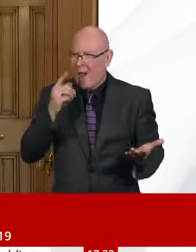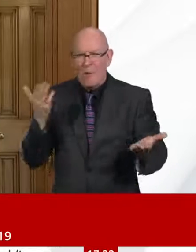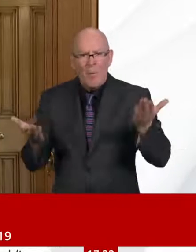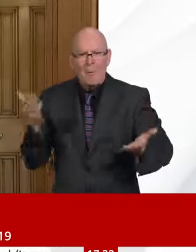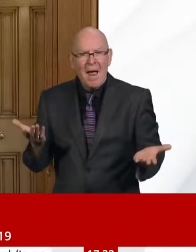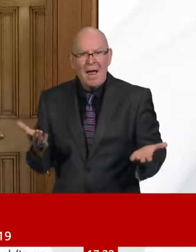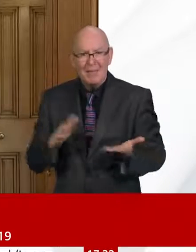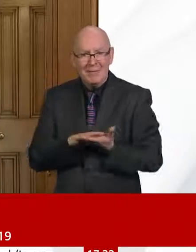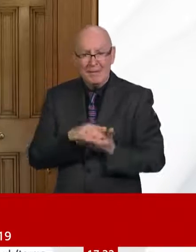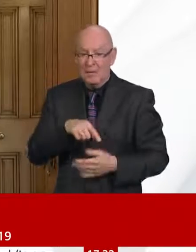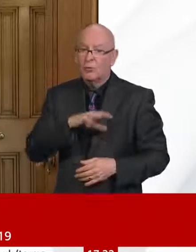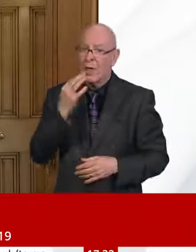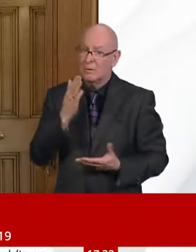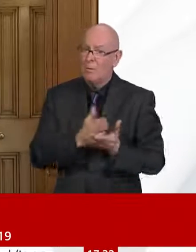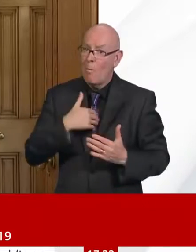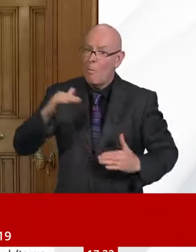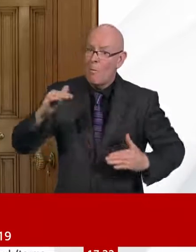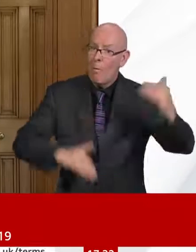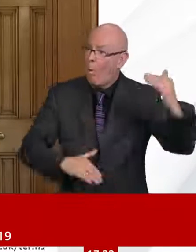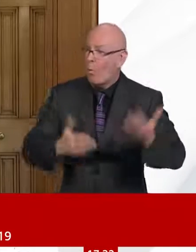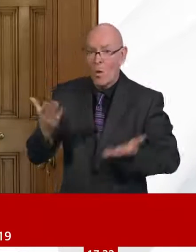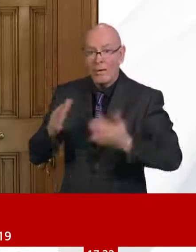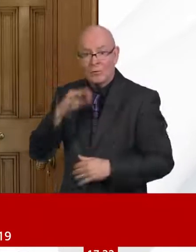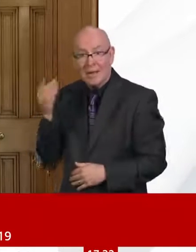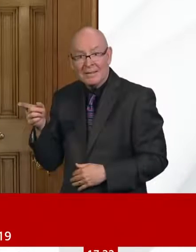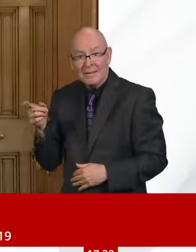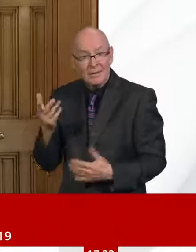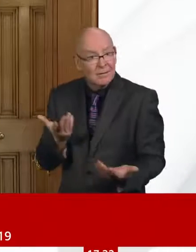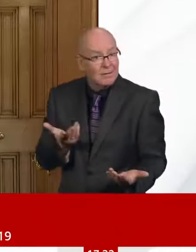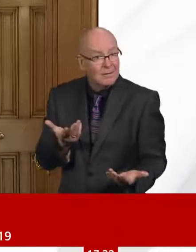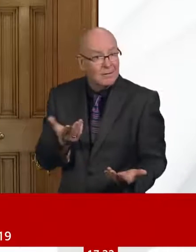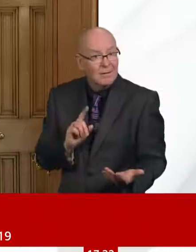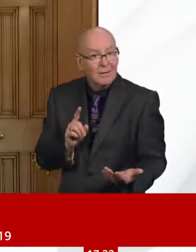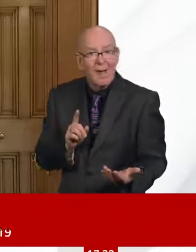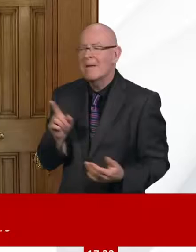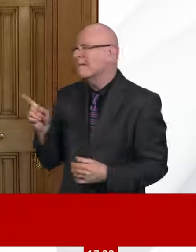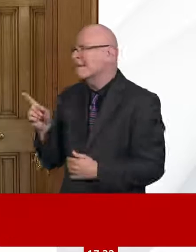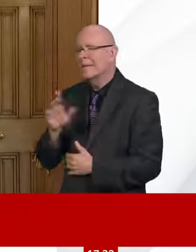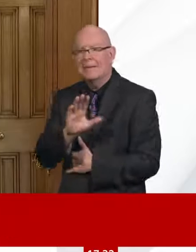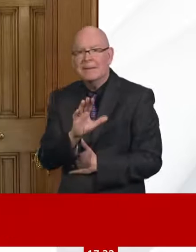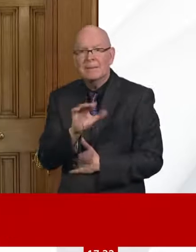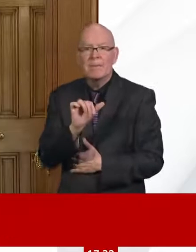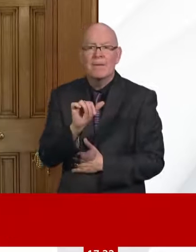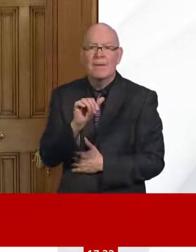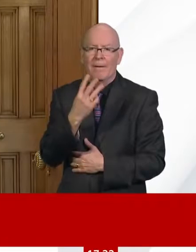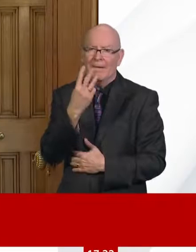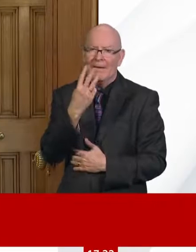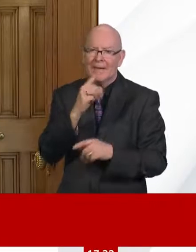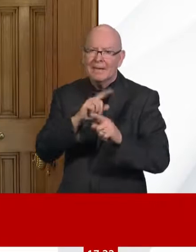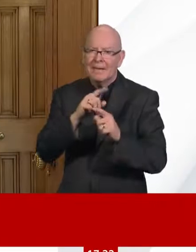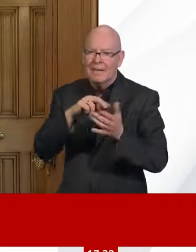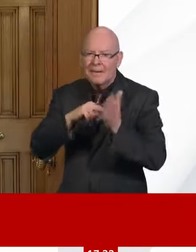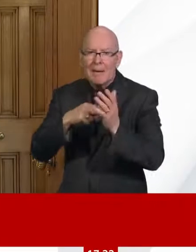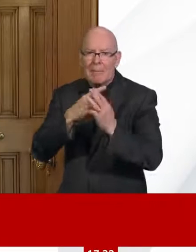and do keep pushing, right? Because we need to make sure that the interventions we're putting in place reach the people that they're designed to help. In terms of the